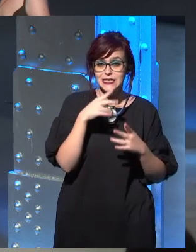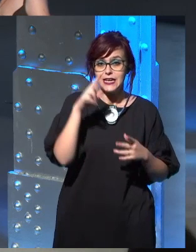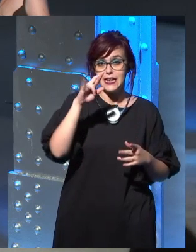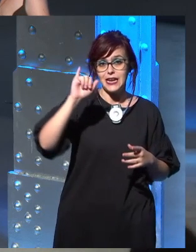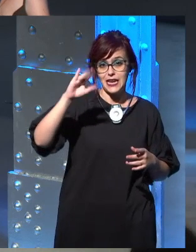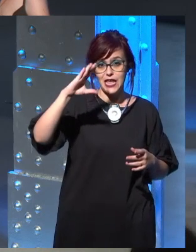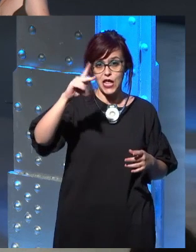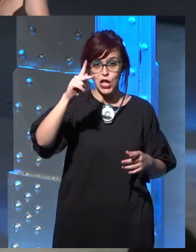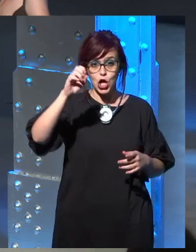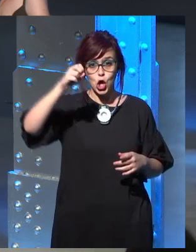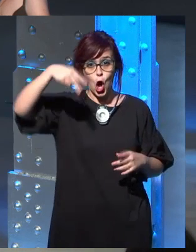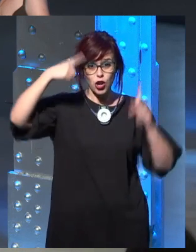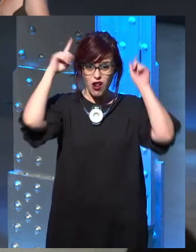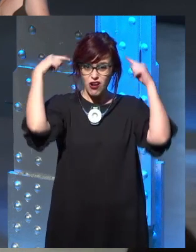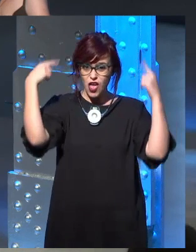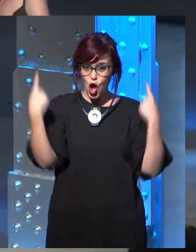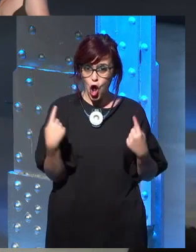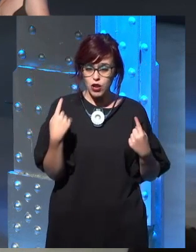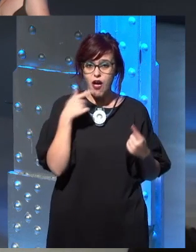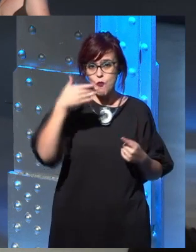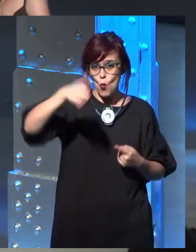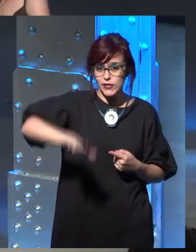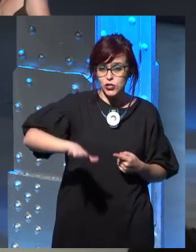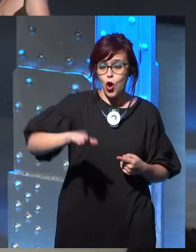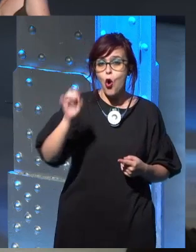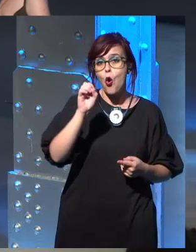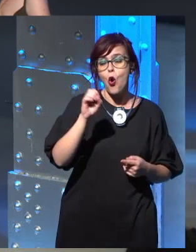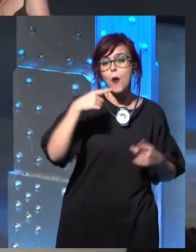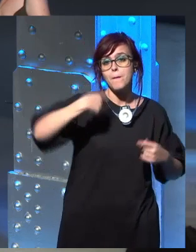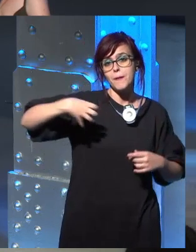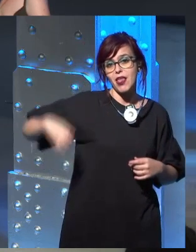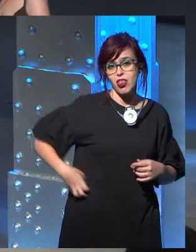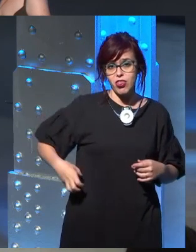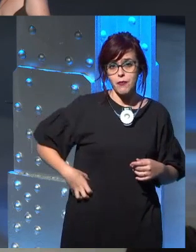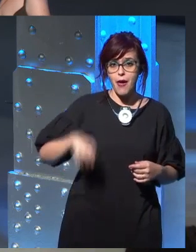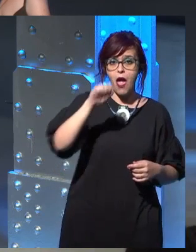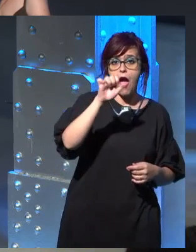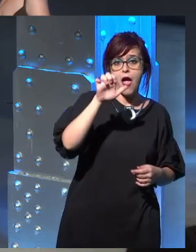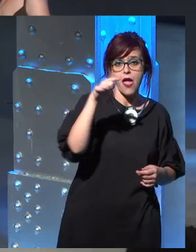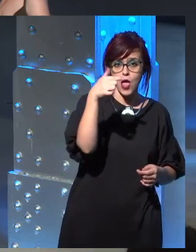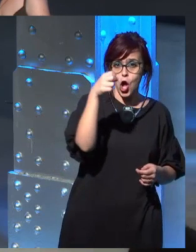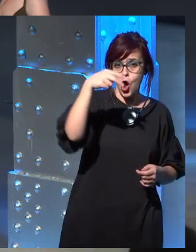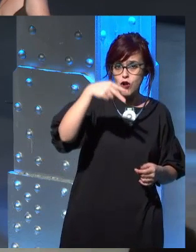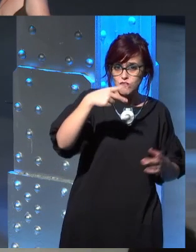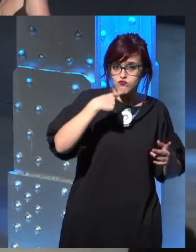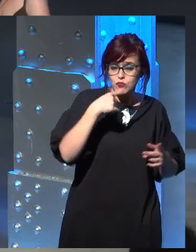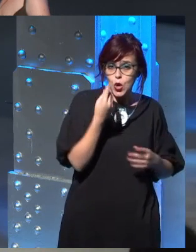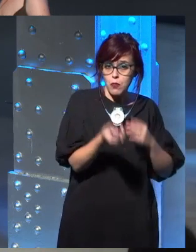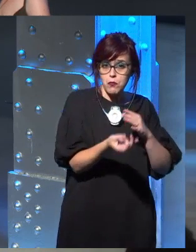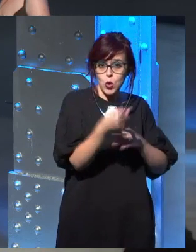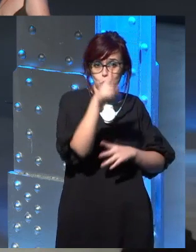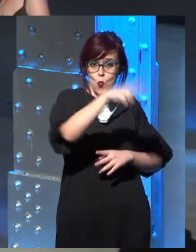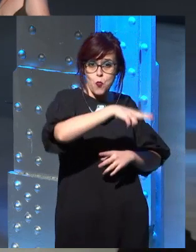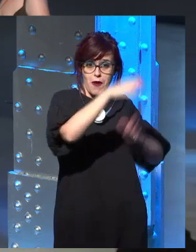that we know that Rickon is dead, or that Egon is not shown in the